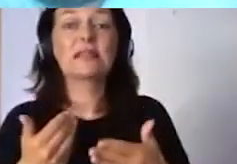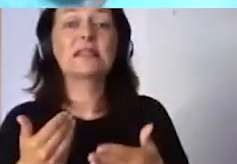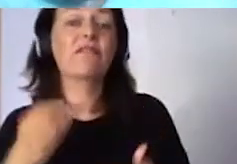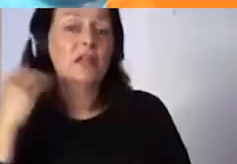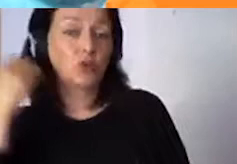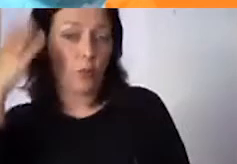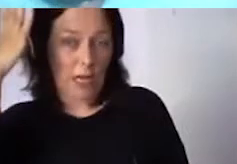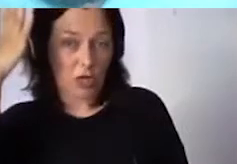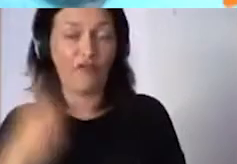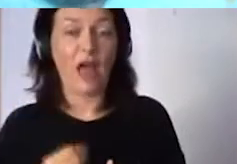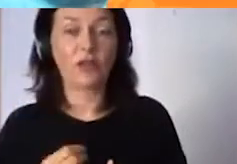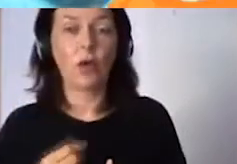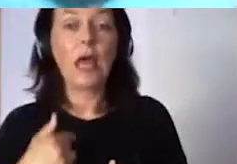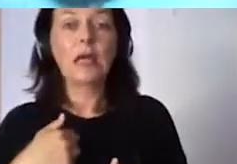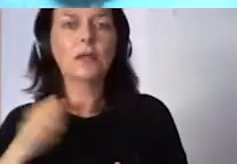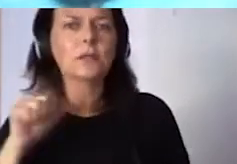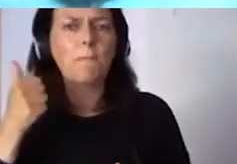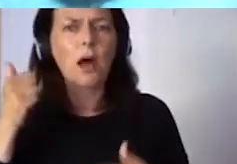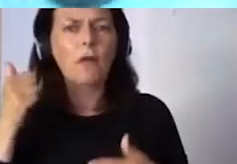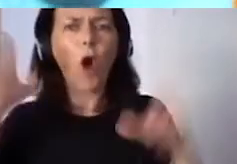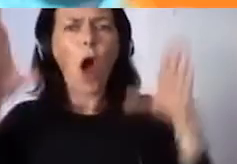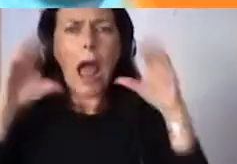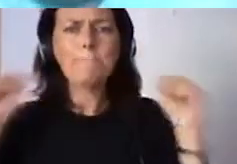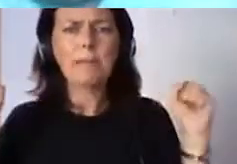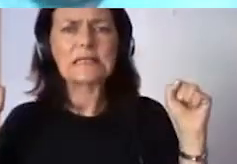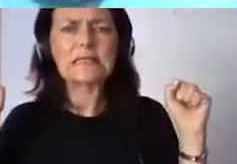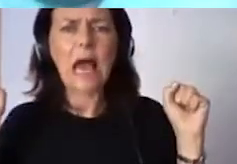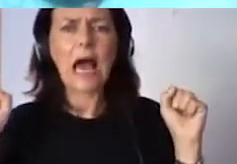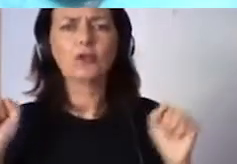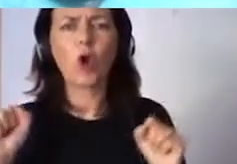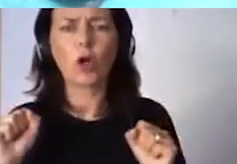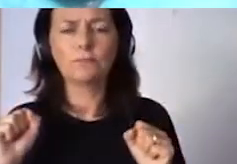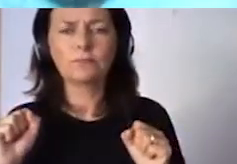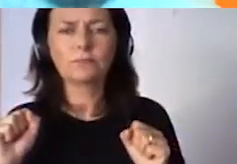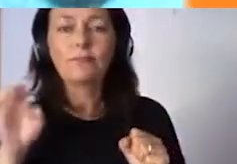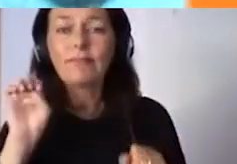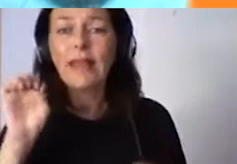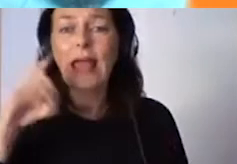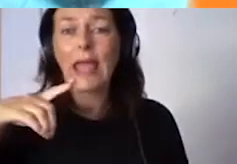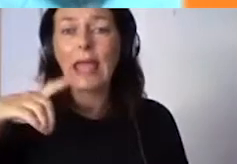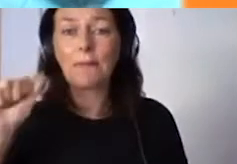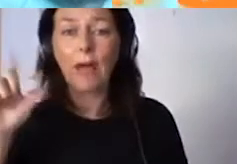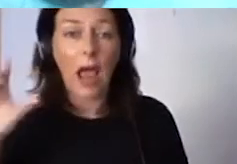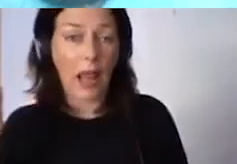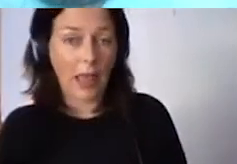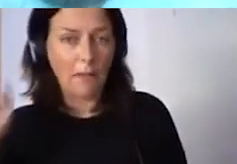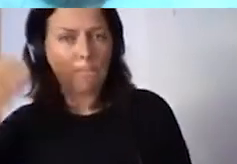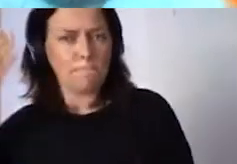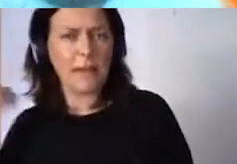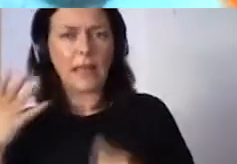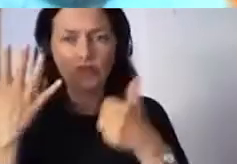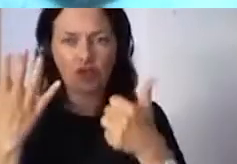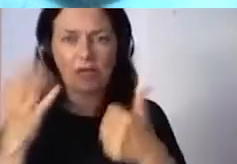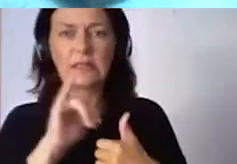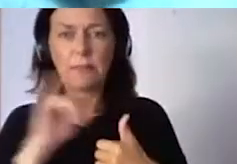years ago, sorry, six years ago. After a very long path that has been always